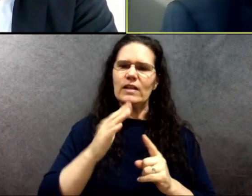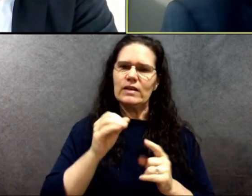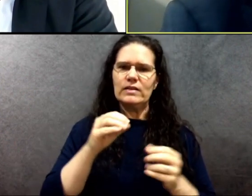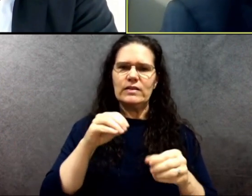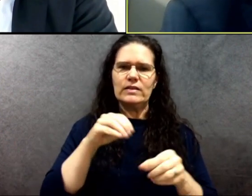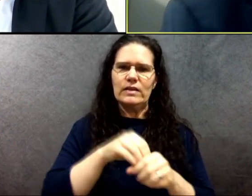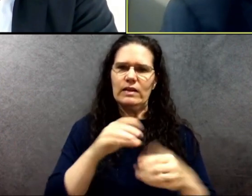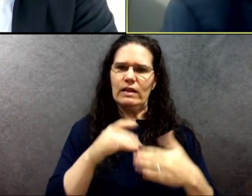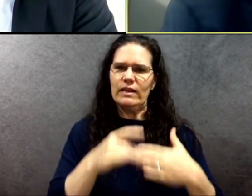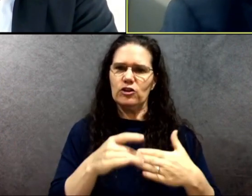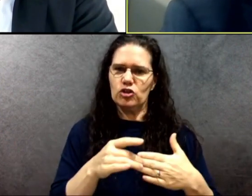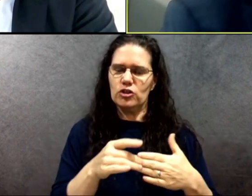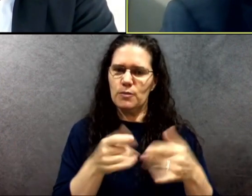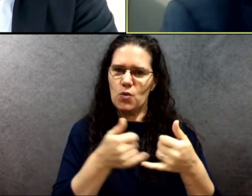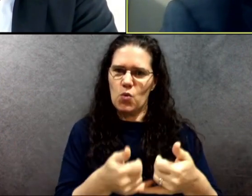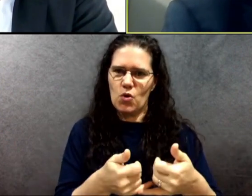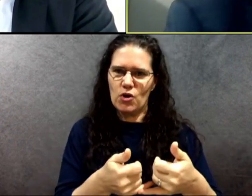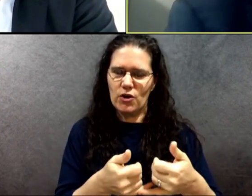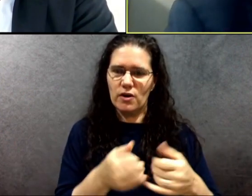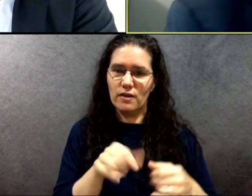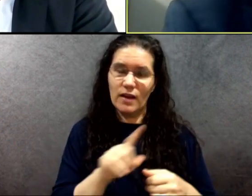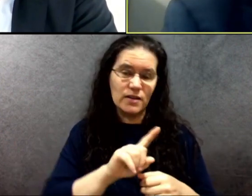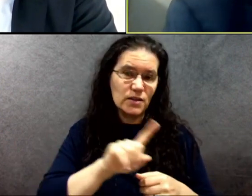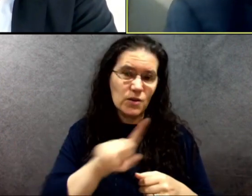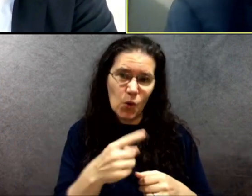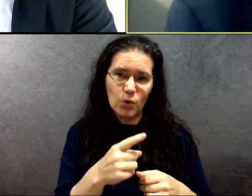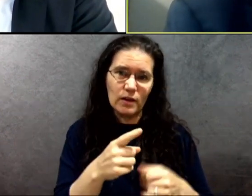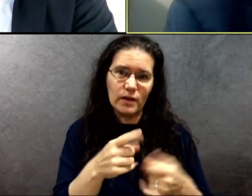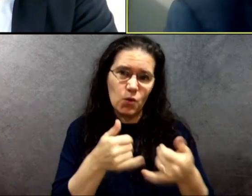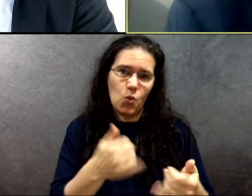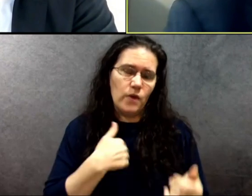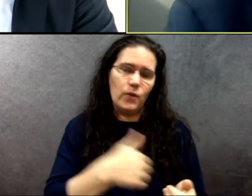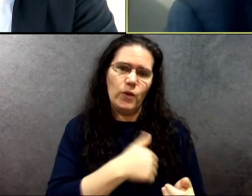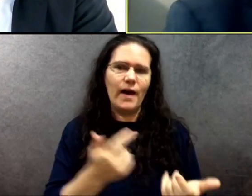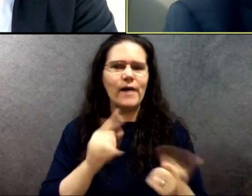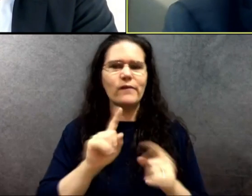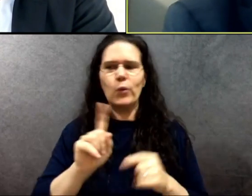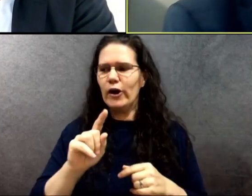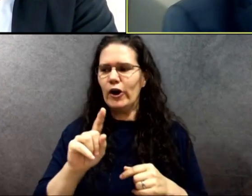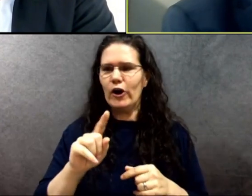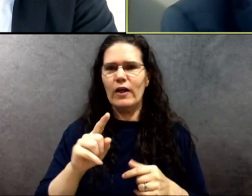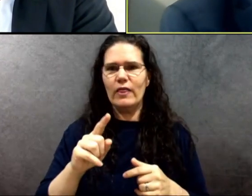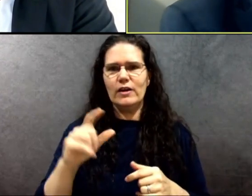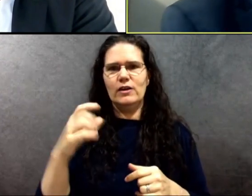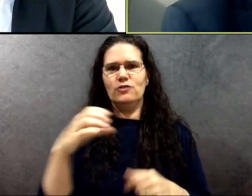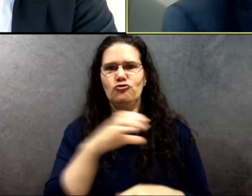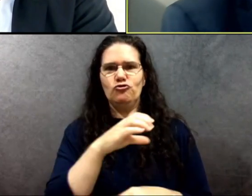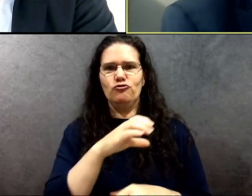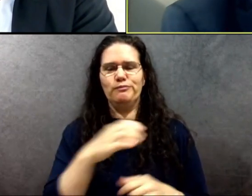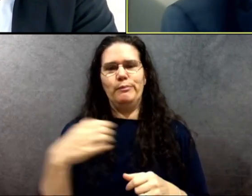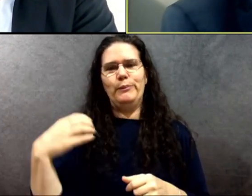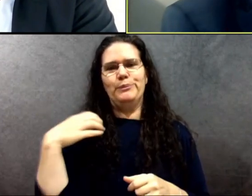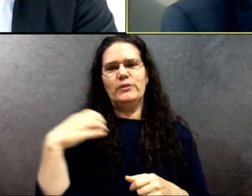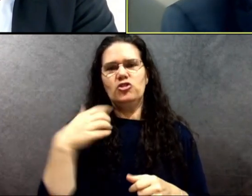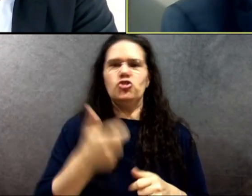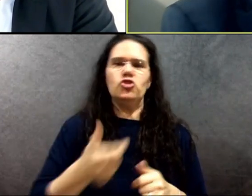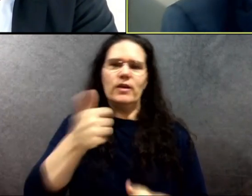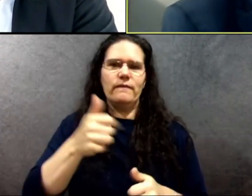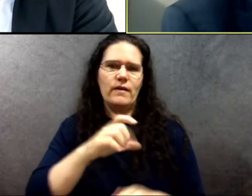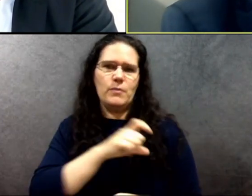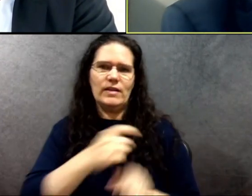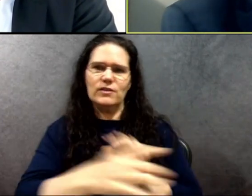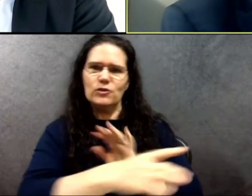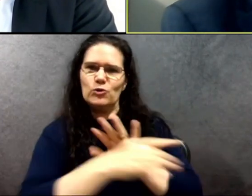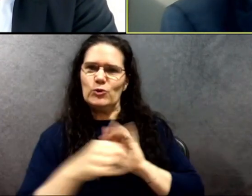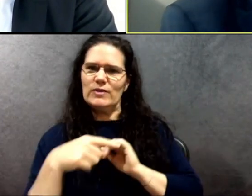that's personally picked by the chief of police. I have numerous commendations for critical incidents where